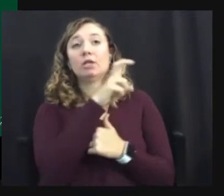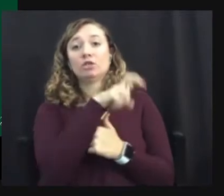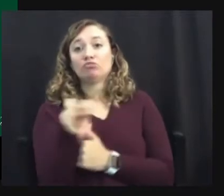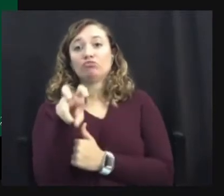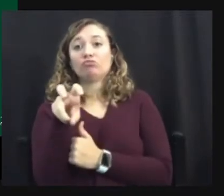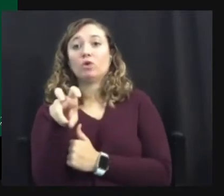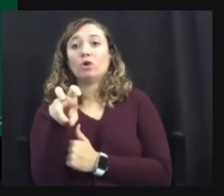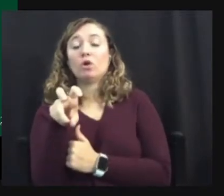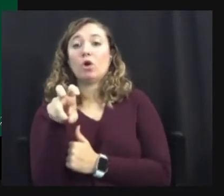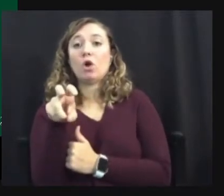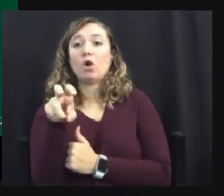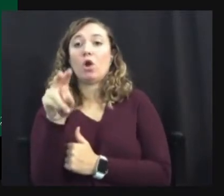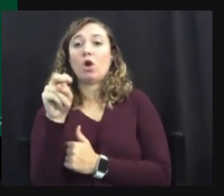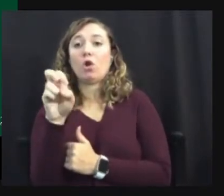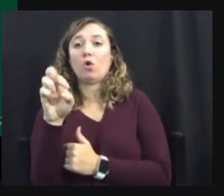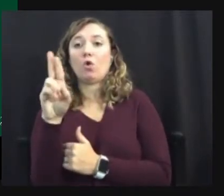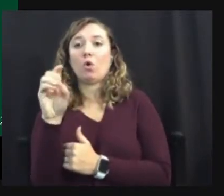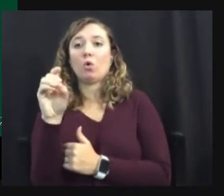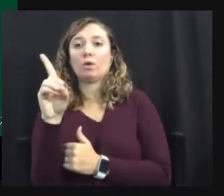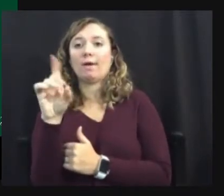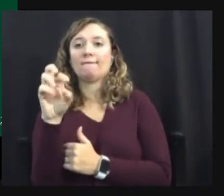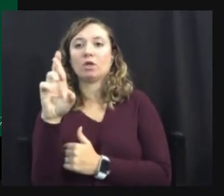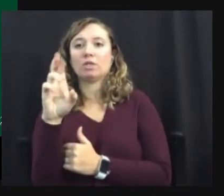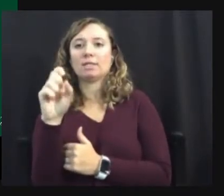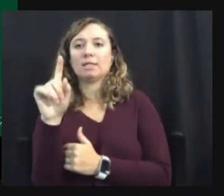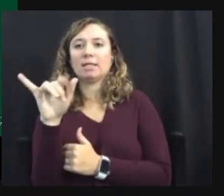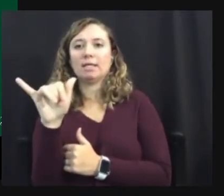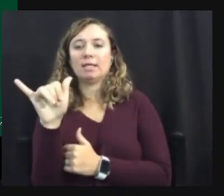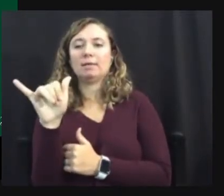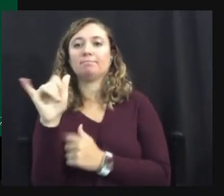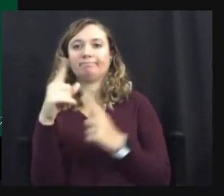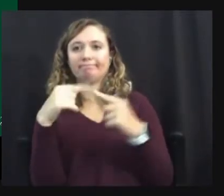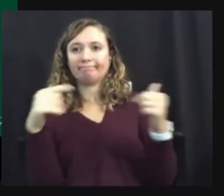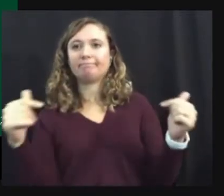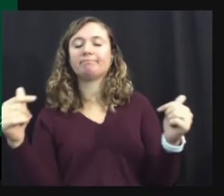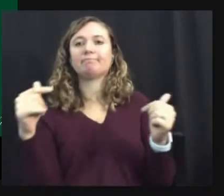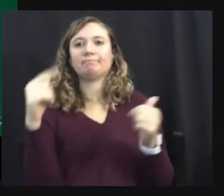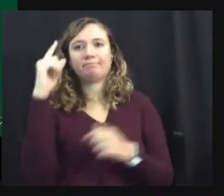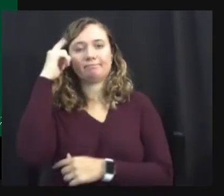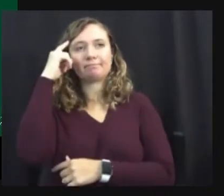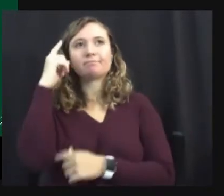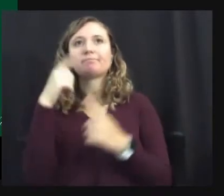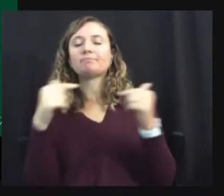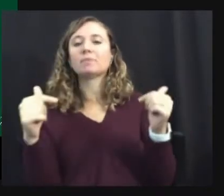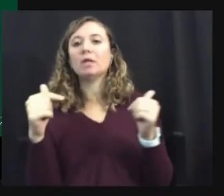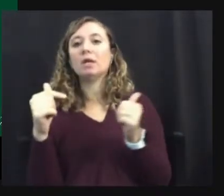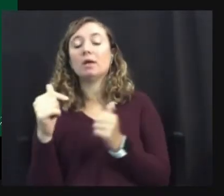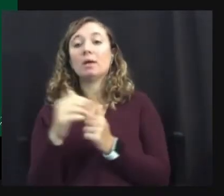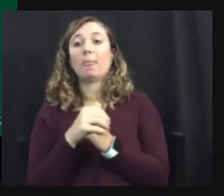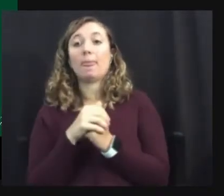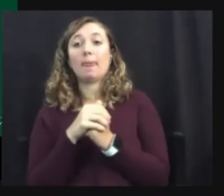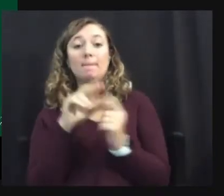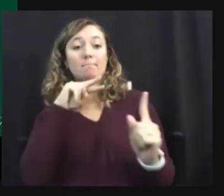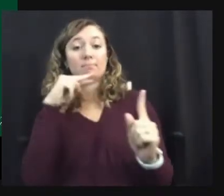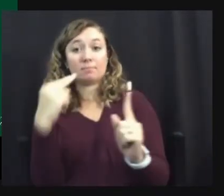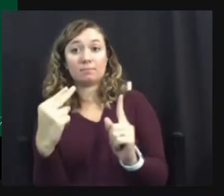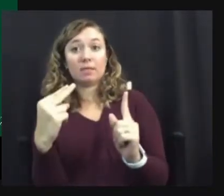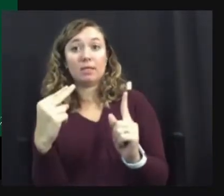neurodiversity paradigm where we, uh, many of us operate from now, which is, um,